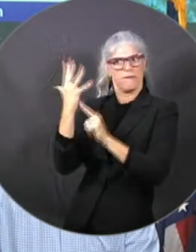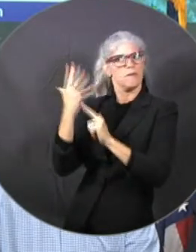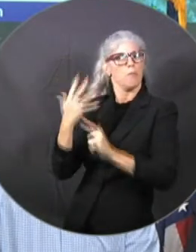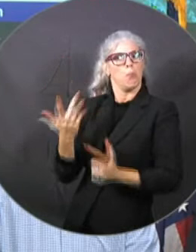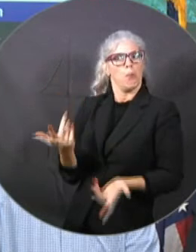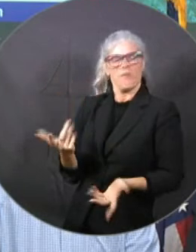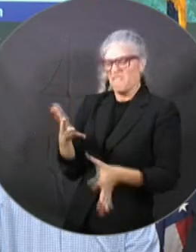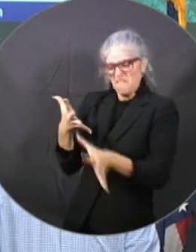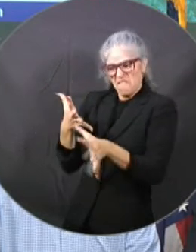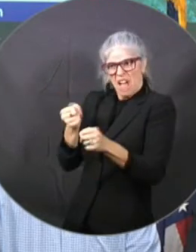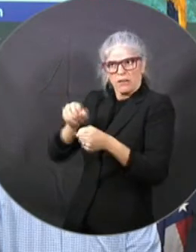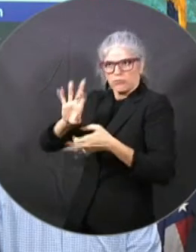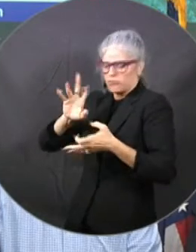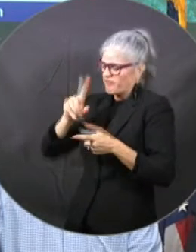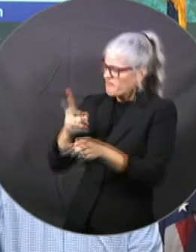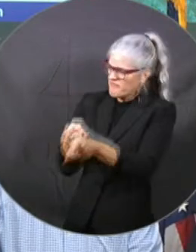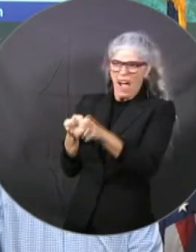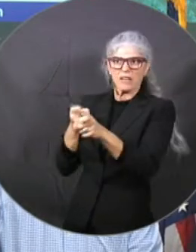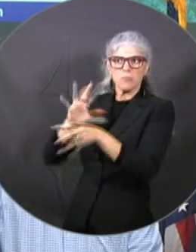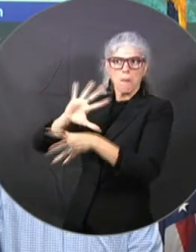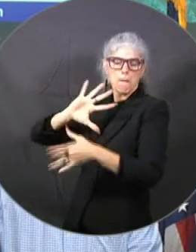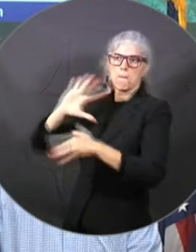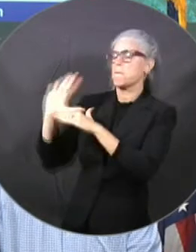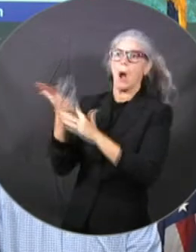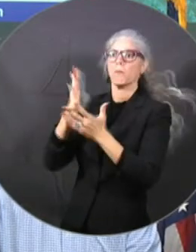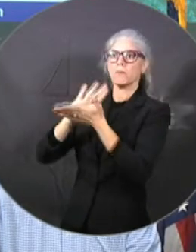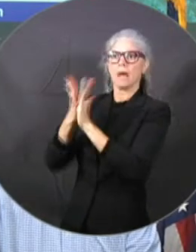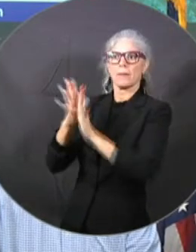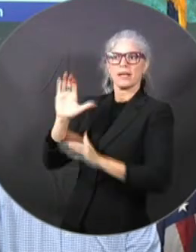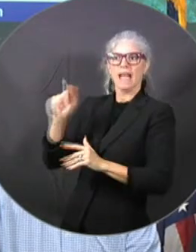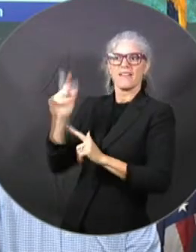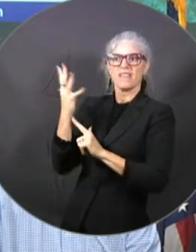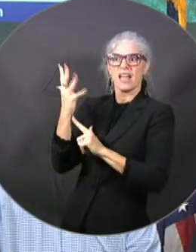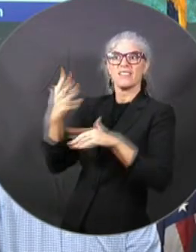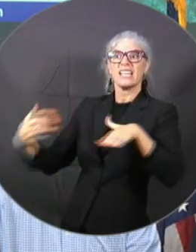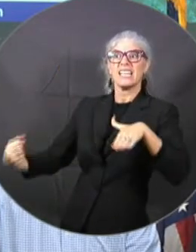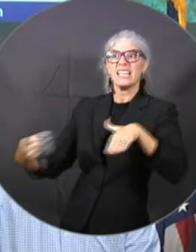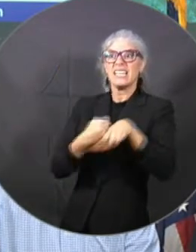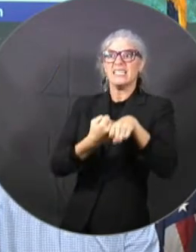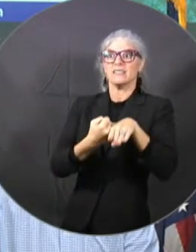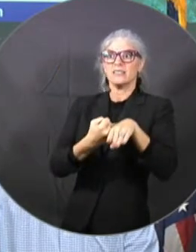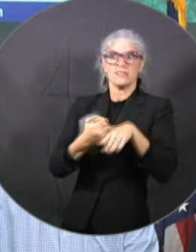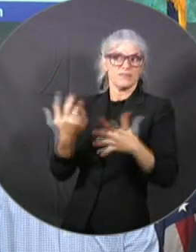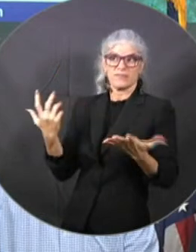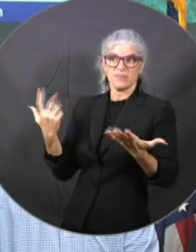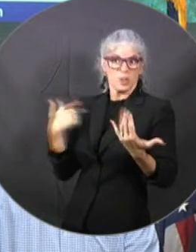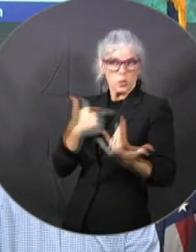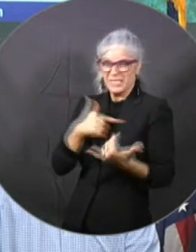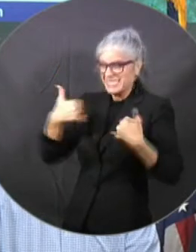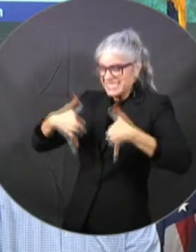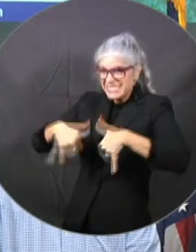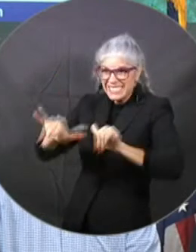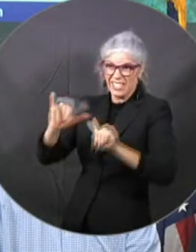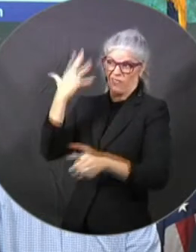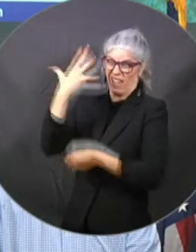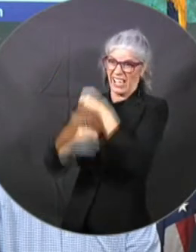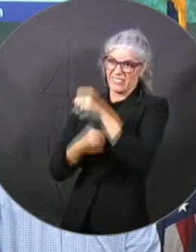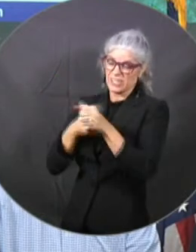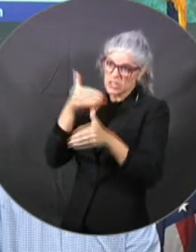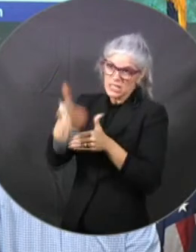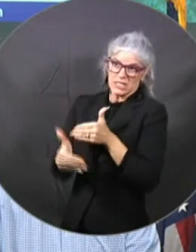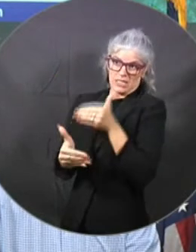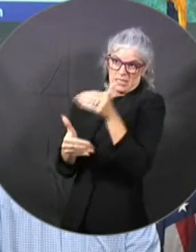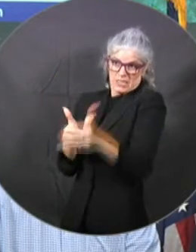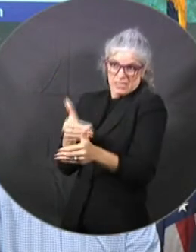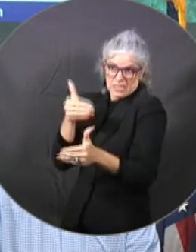impact to Northwest Florida that we're still recovering from. And so this one was something that, if we were talking on